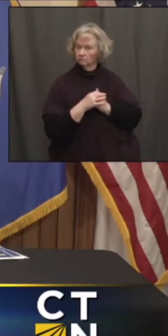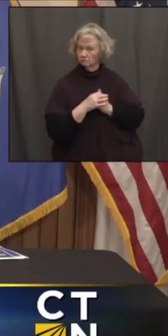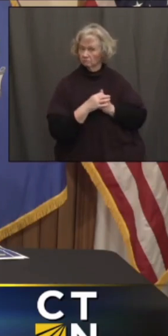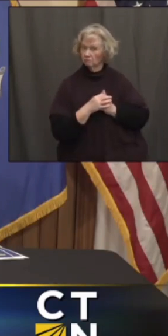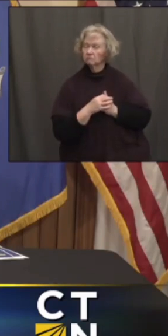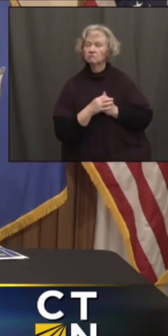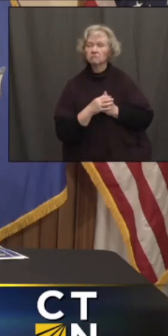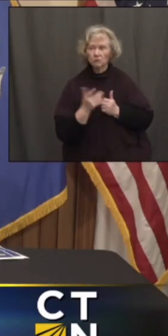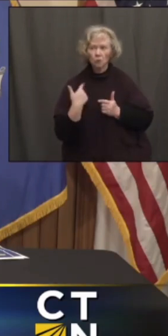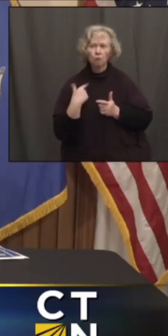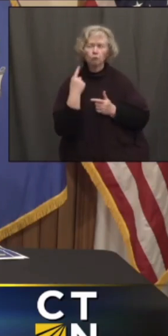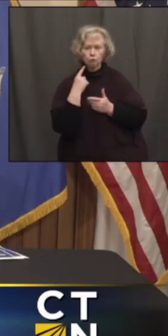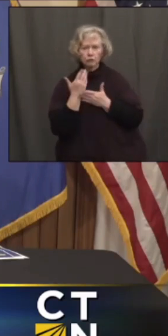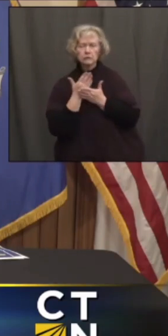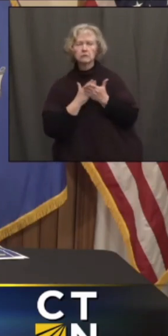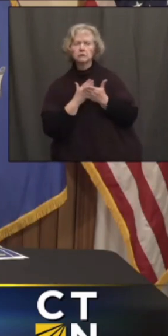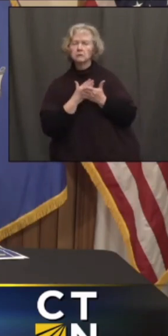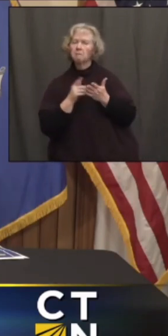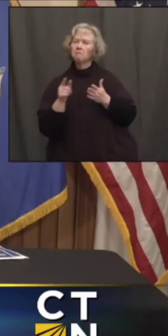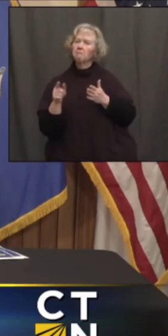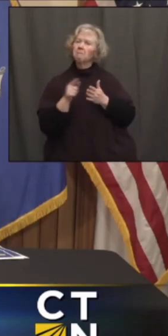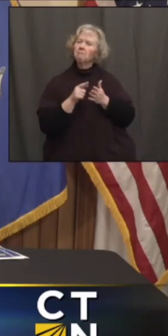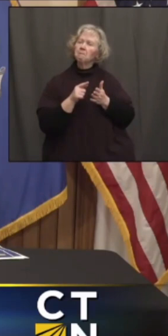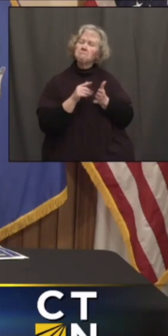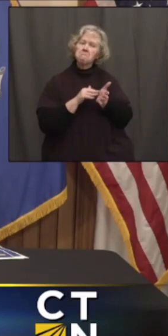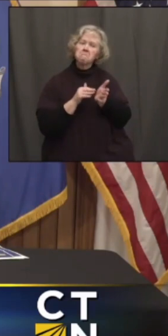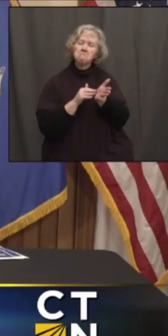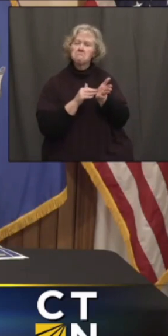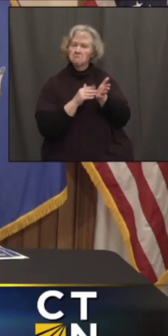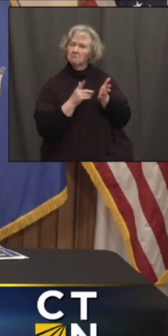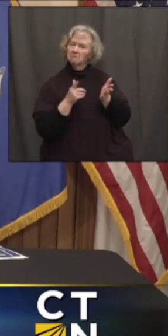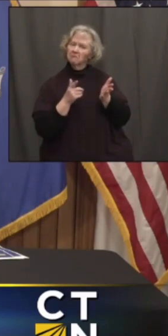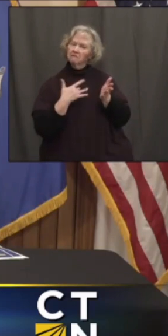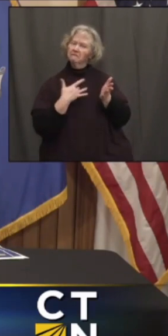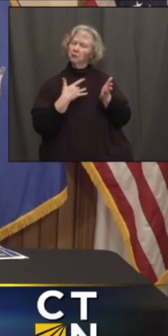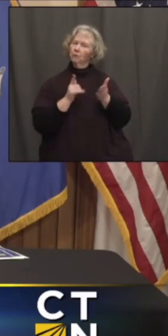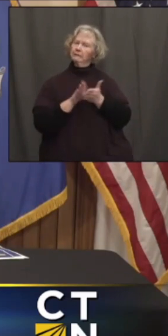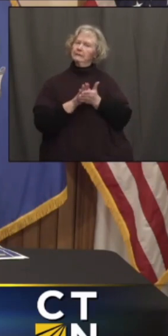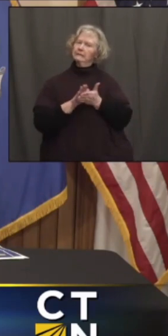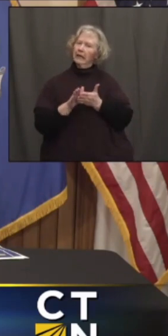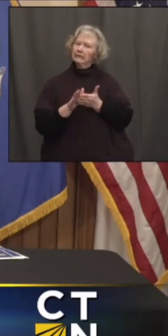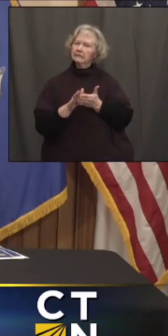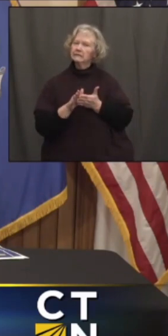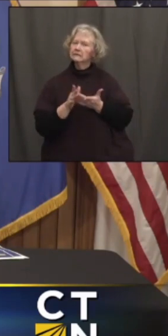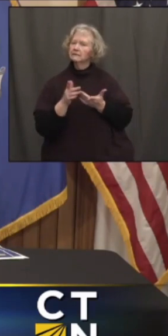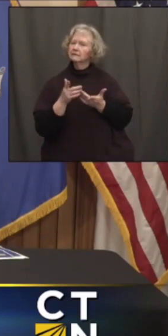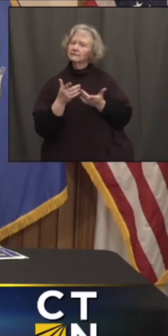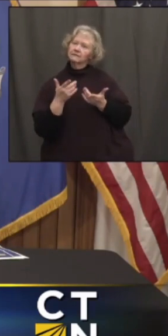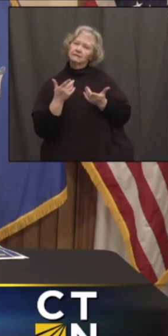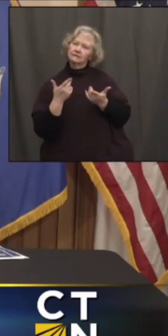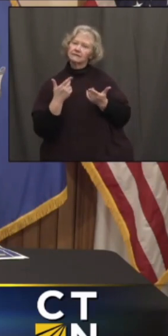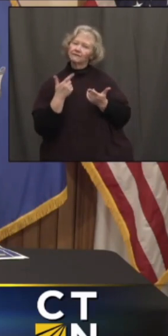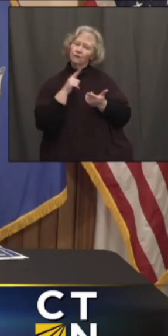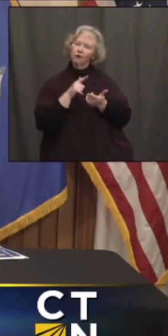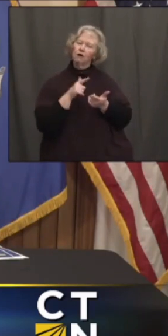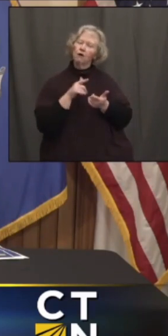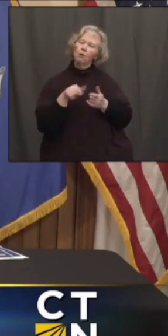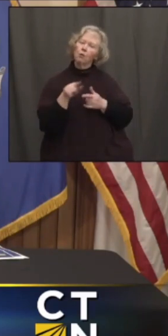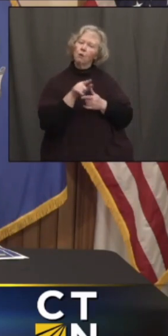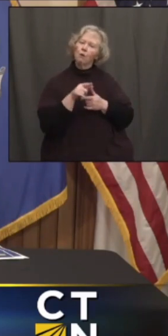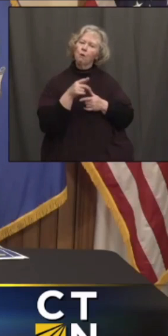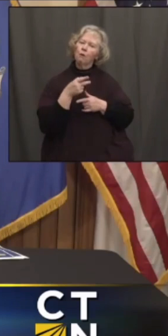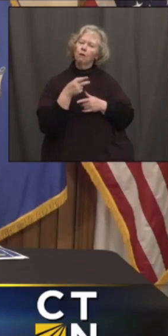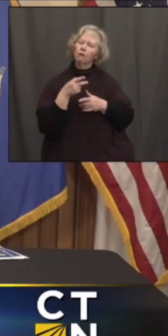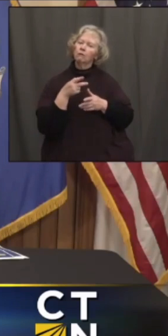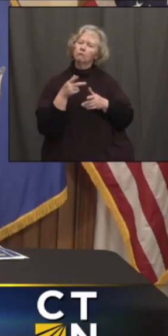you know, we're getting some feedback from the Medical Society that it would be nice if there was that safety valve for primary care physicians